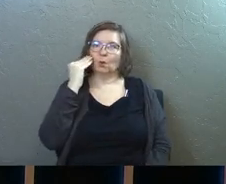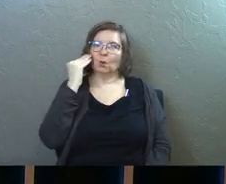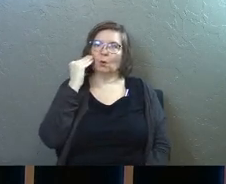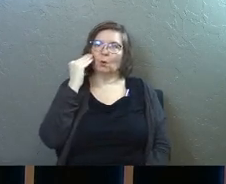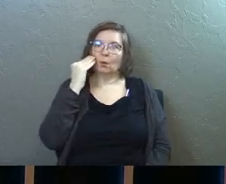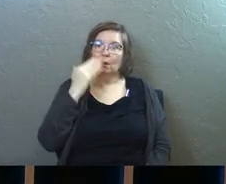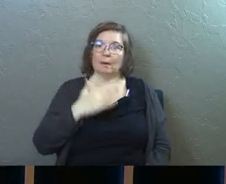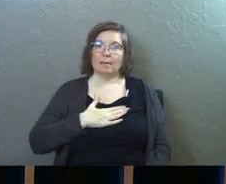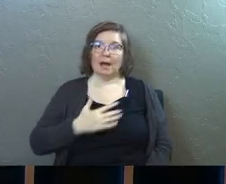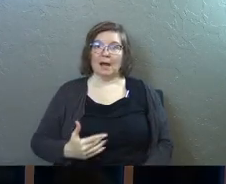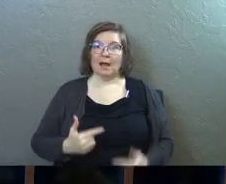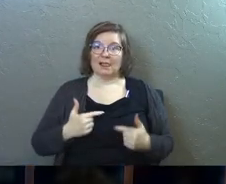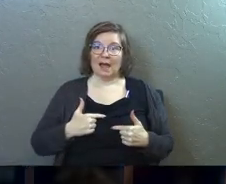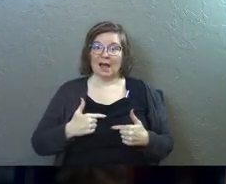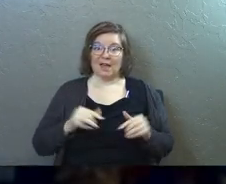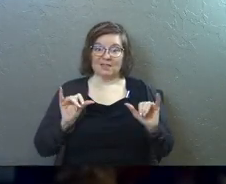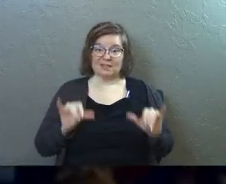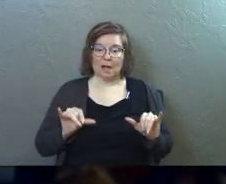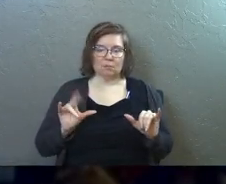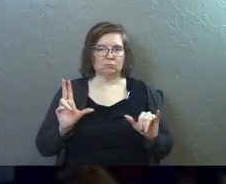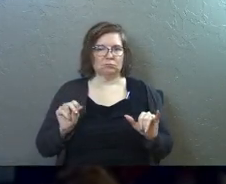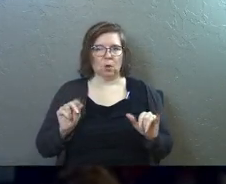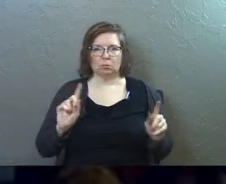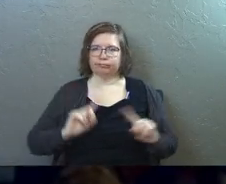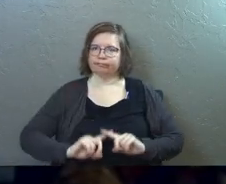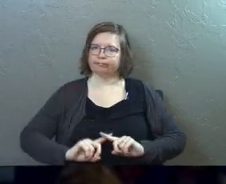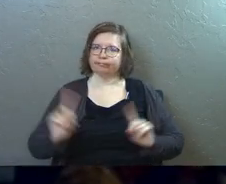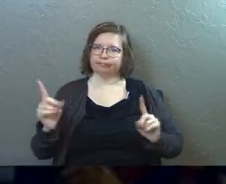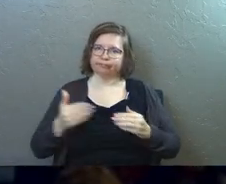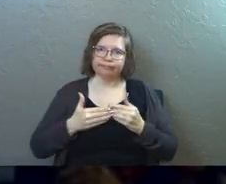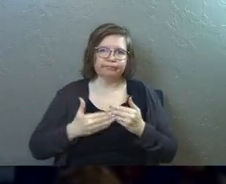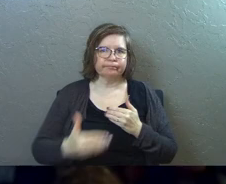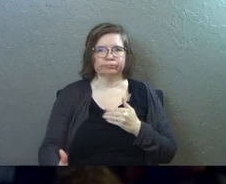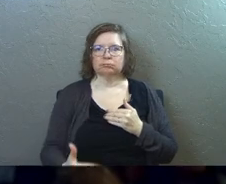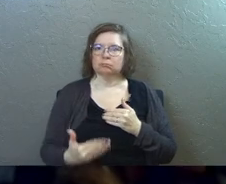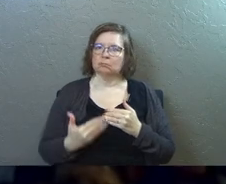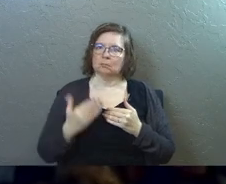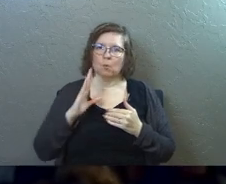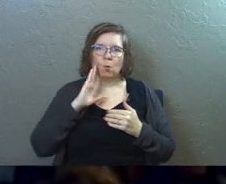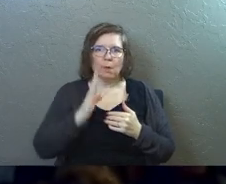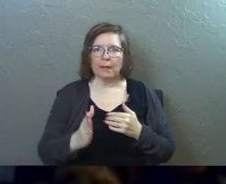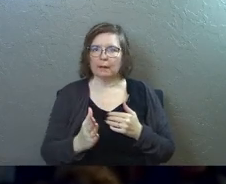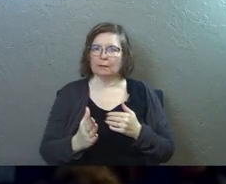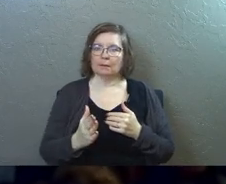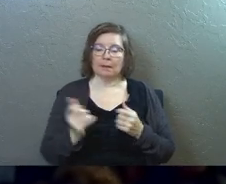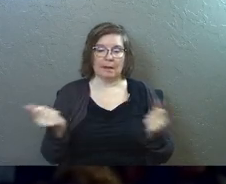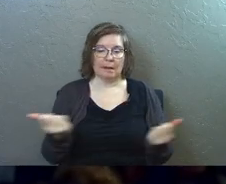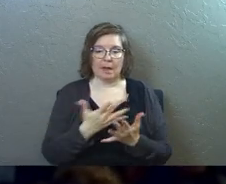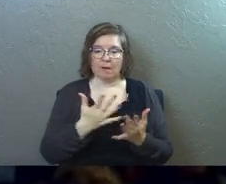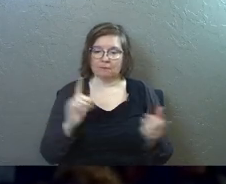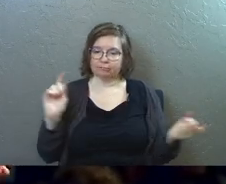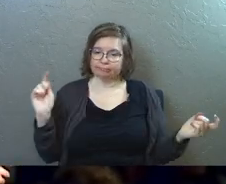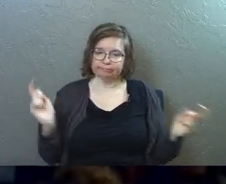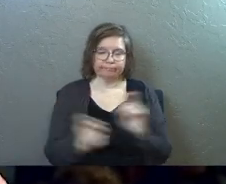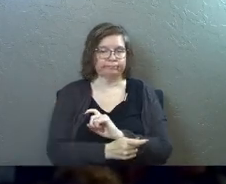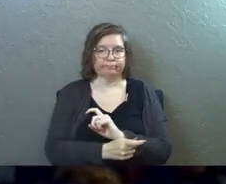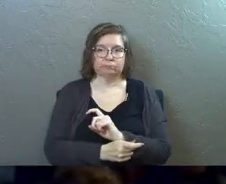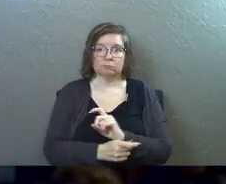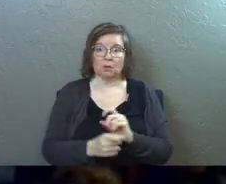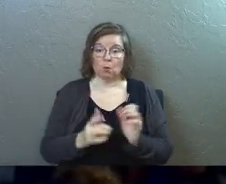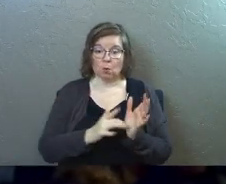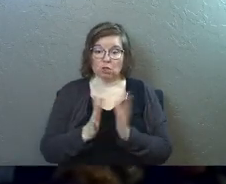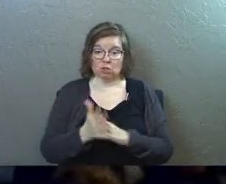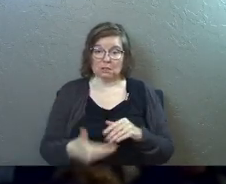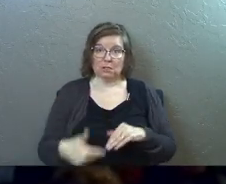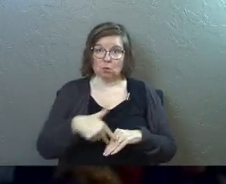my life will never be the same. Ever. Like from this point forward, everything's just different. When